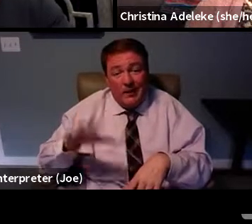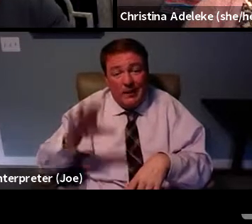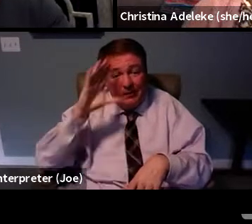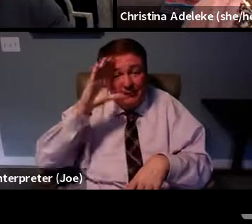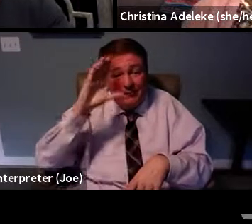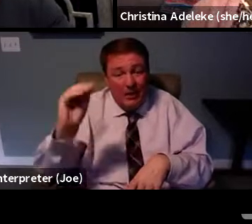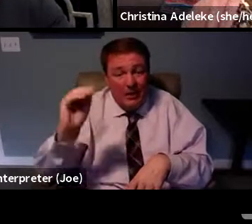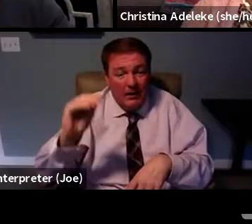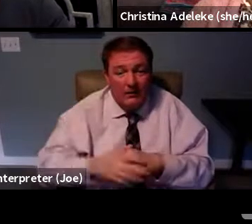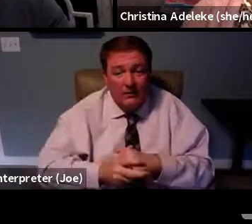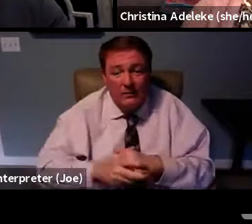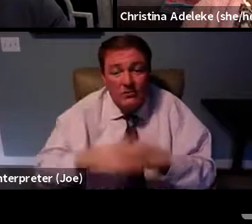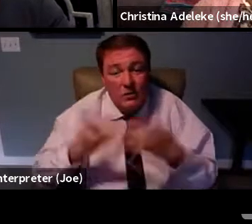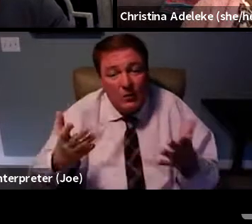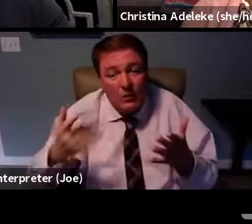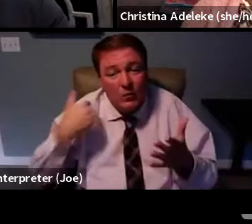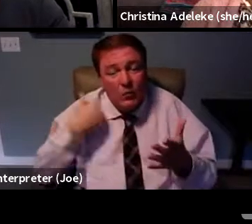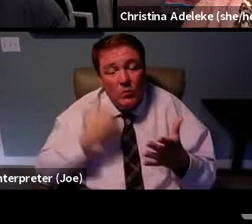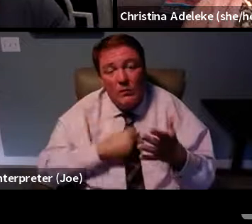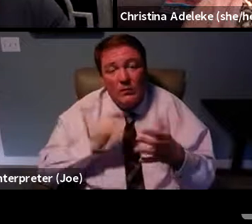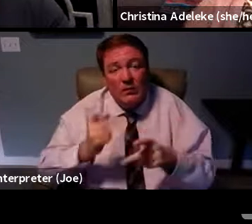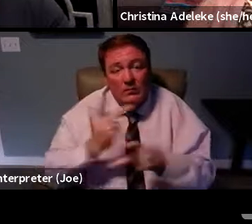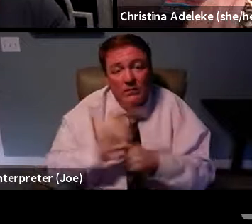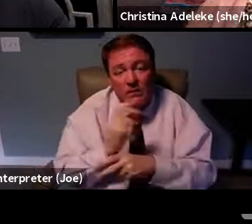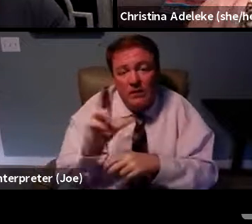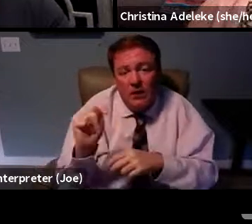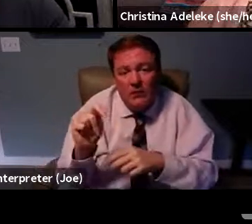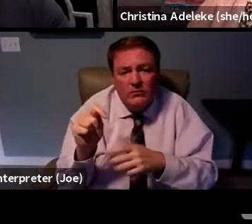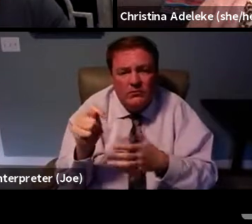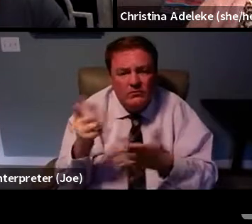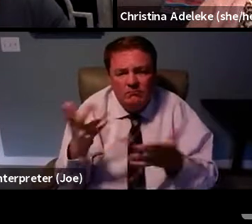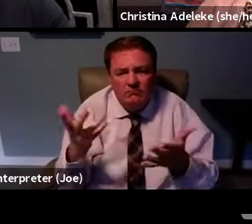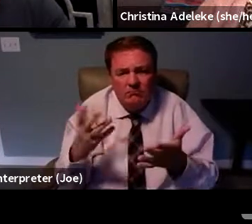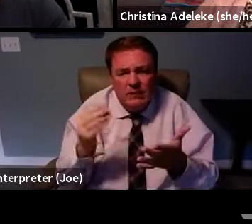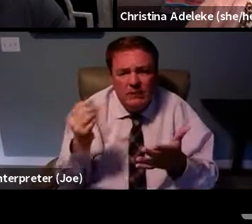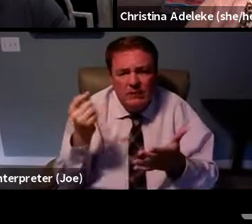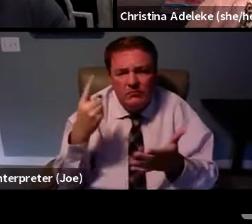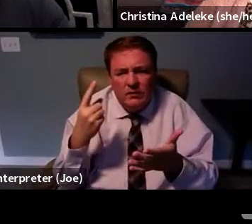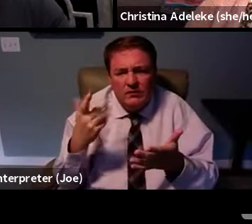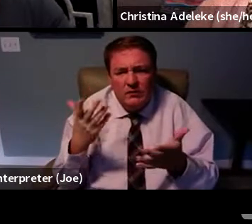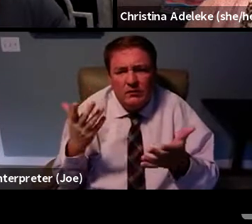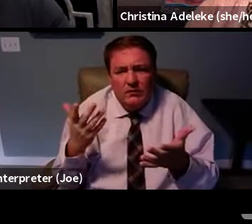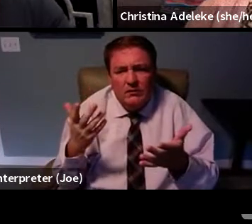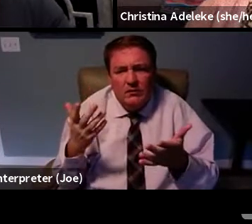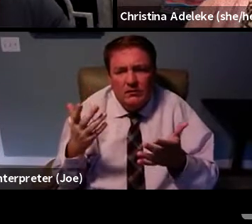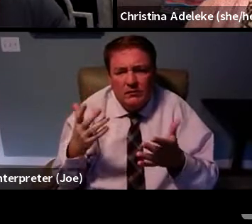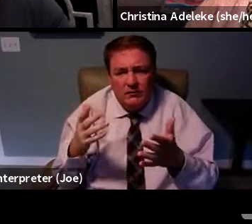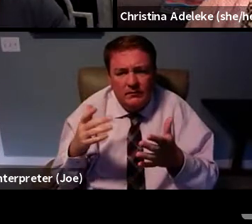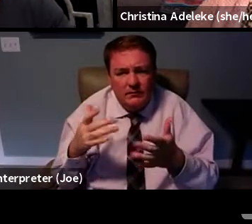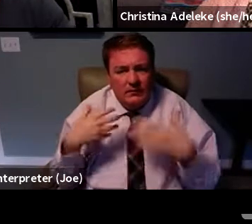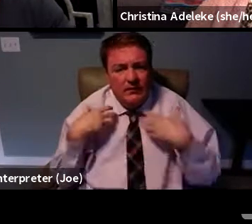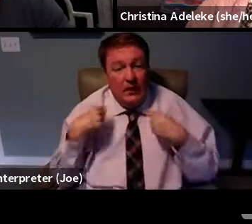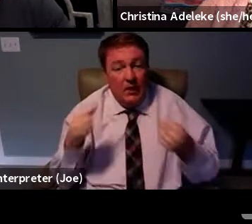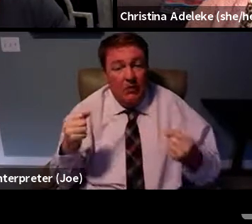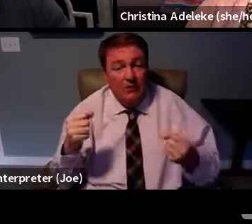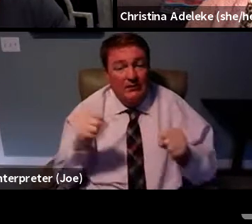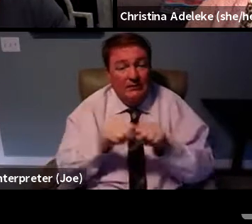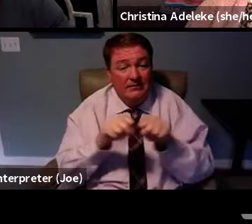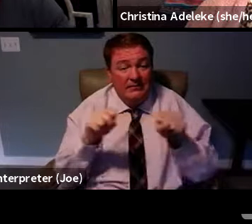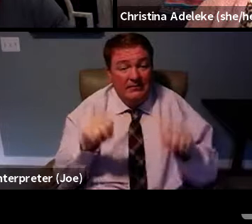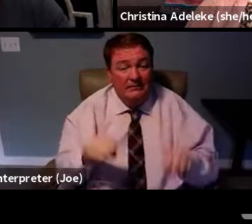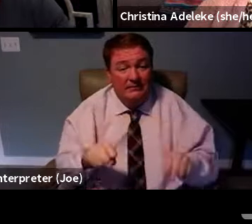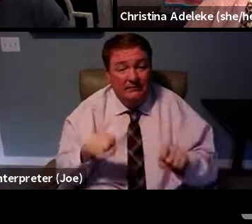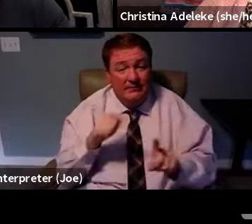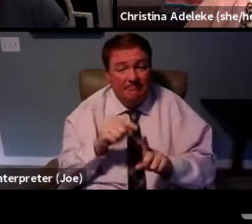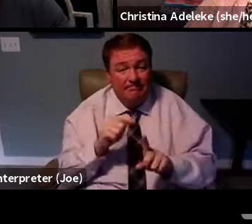we need to figure out, you know, figure out understanding that it's also the health systems that may not